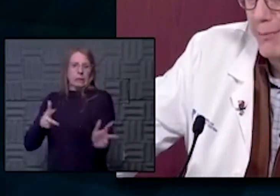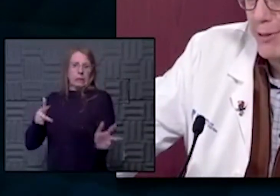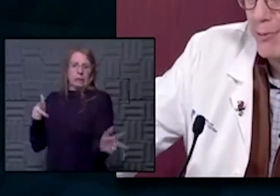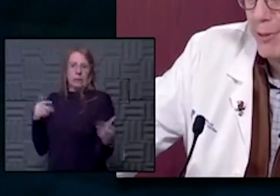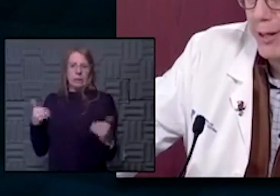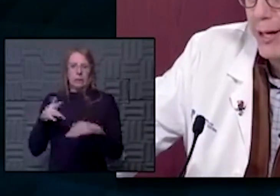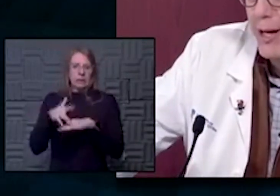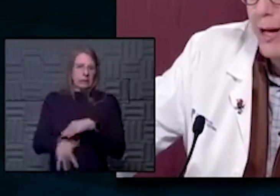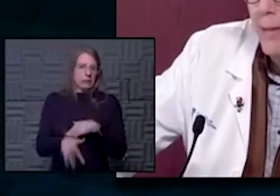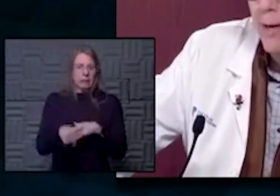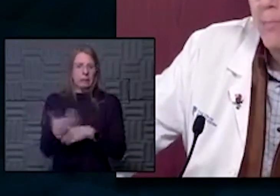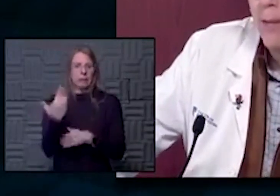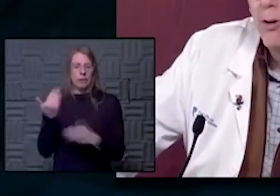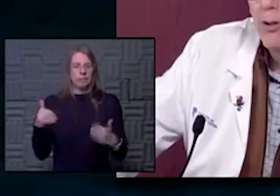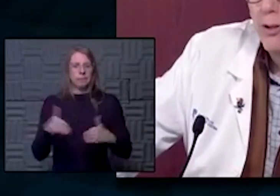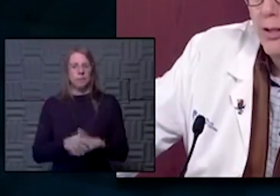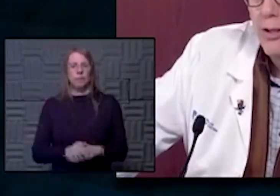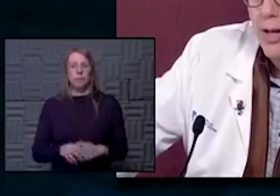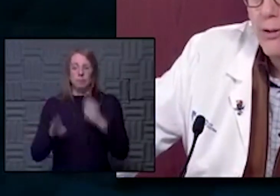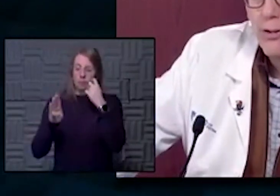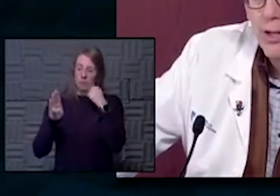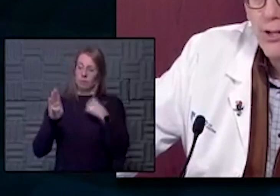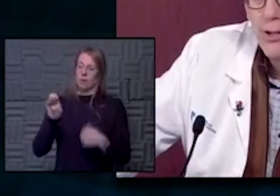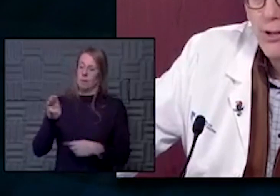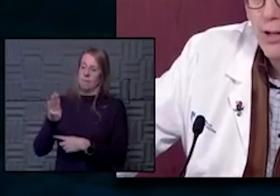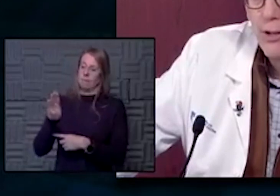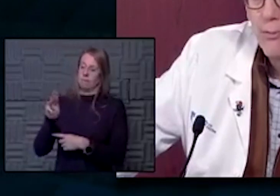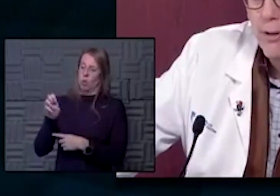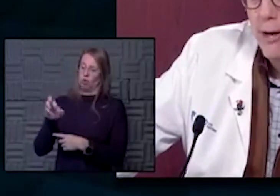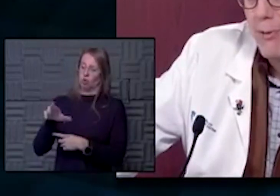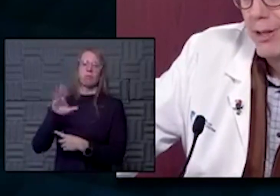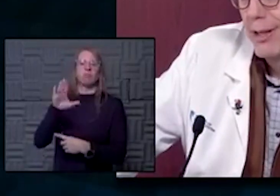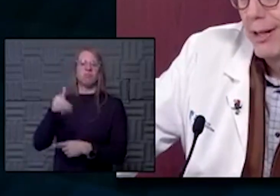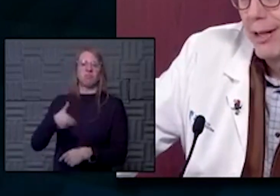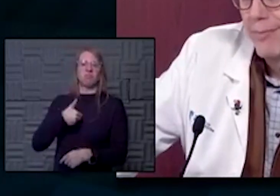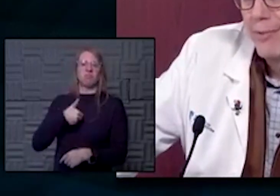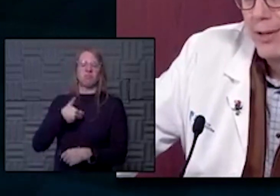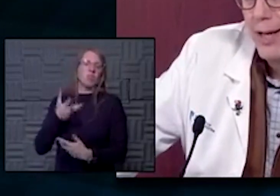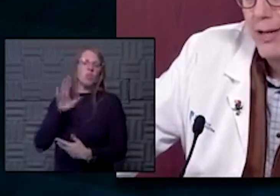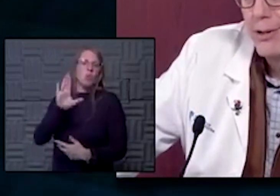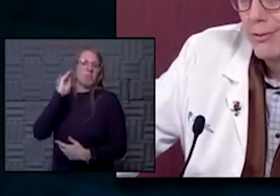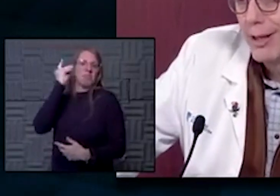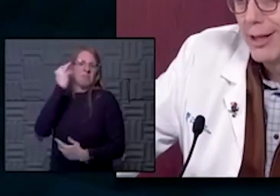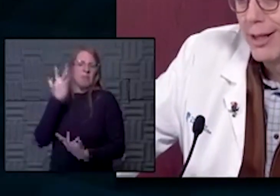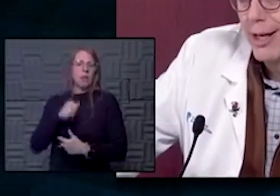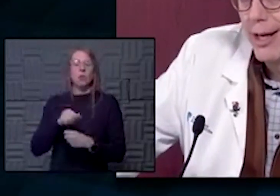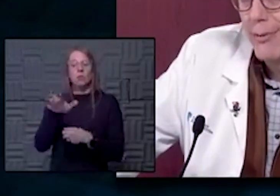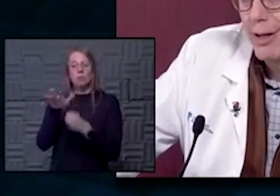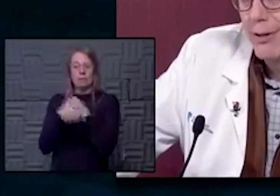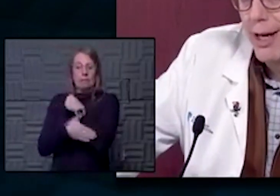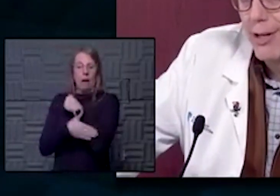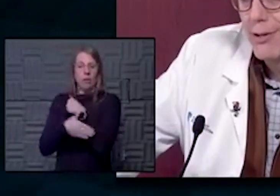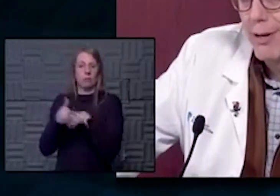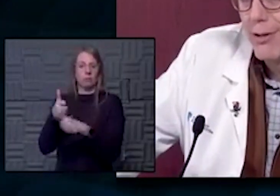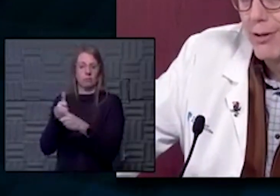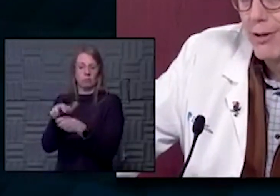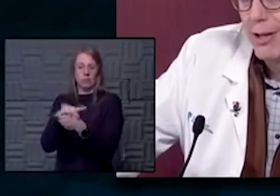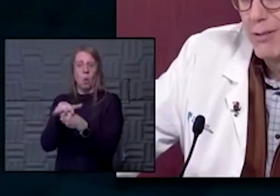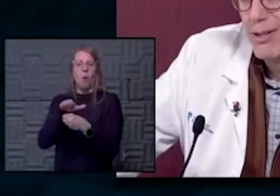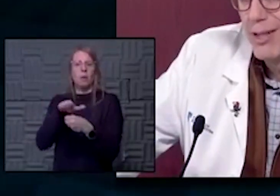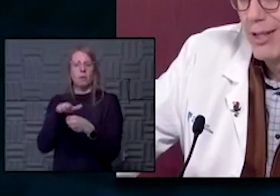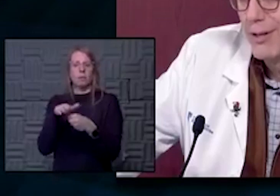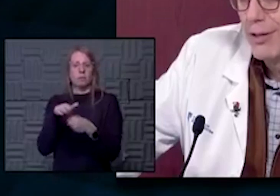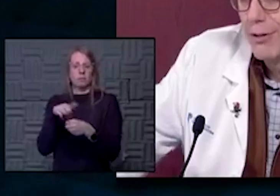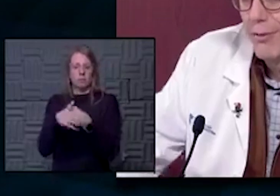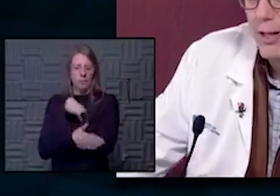it was backed up this morning. Bob Mosier, is that your sense? Do you think, how would the county you're in and how would other counties around you